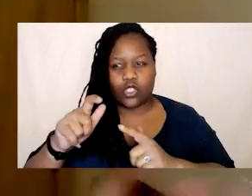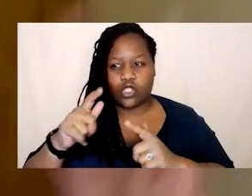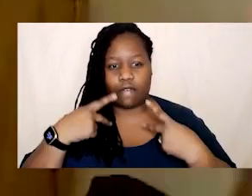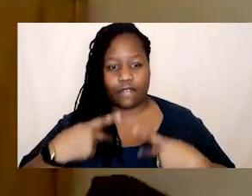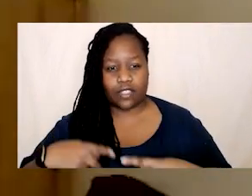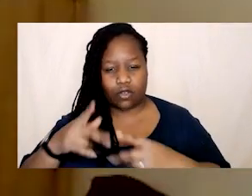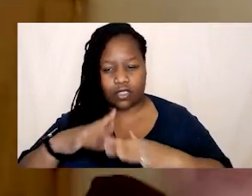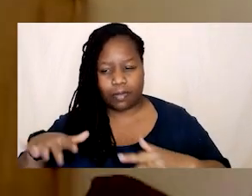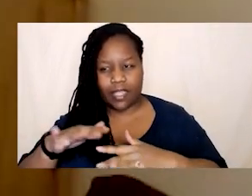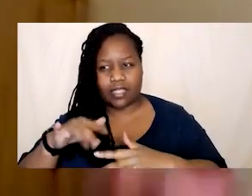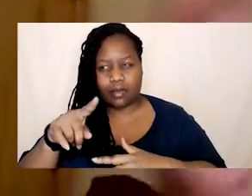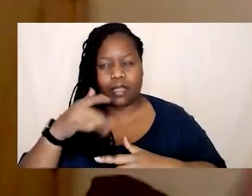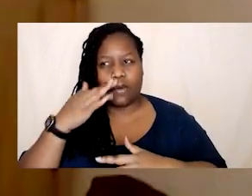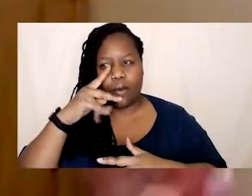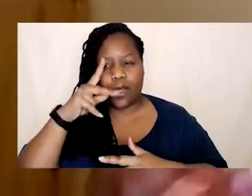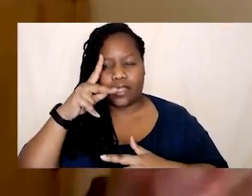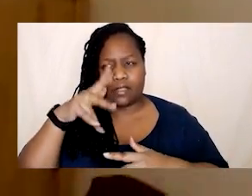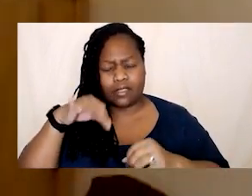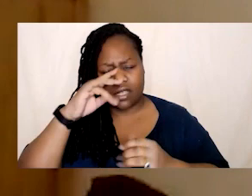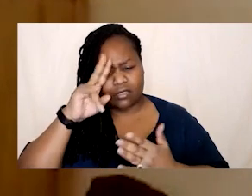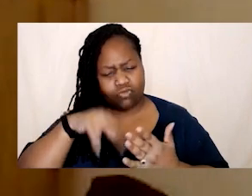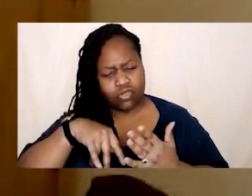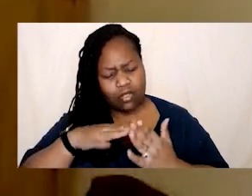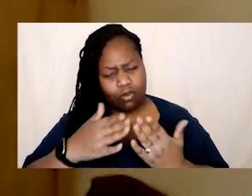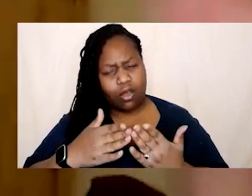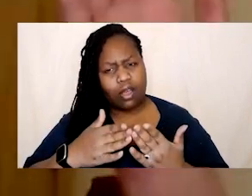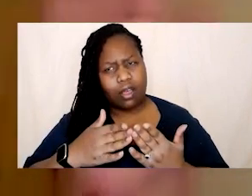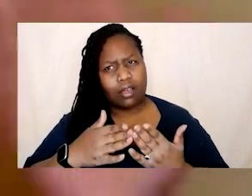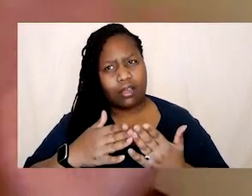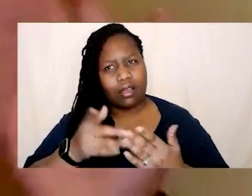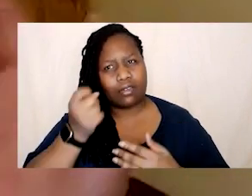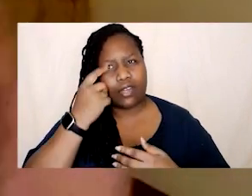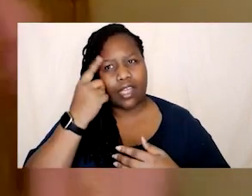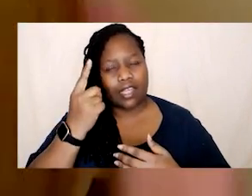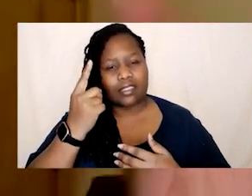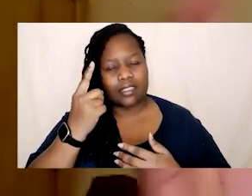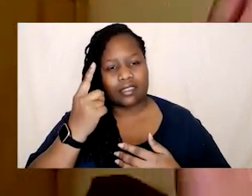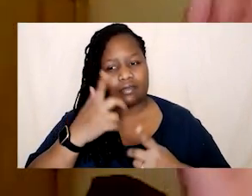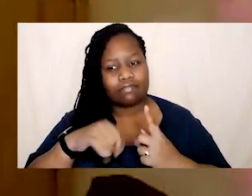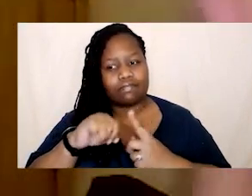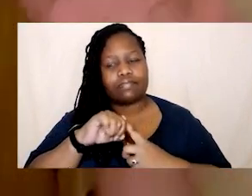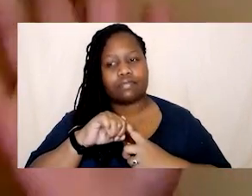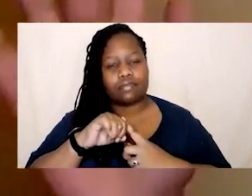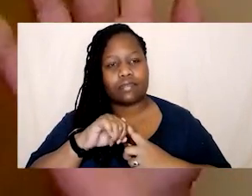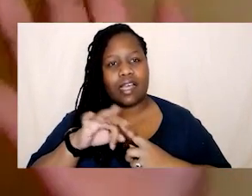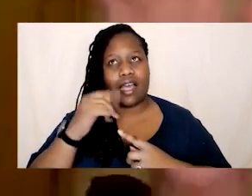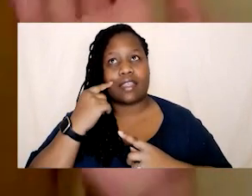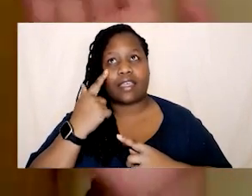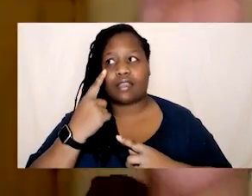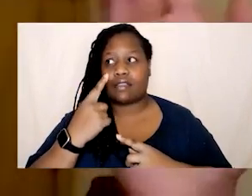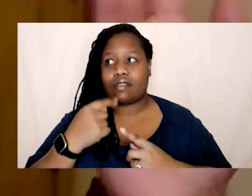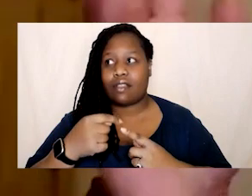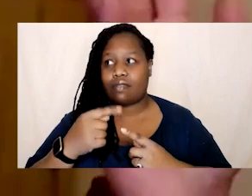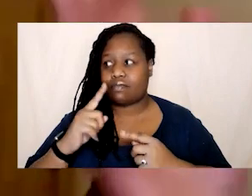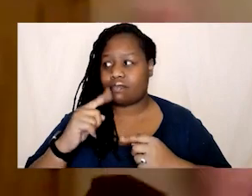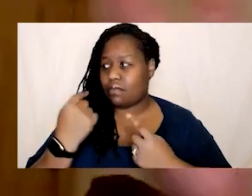was reading your book like it started to really kind of hit home and I think because I haven't quite processed the last like two and a half years like who has had time to process